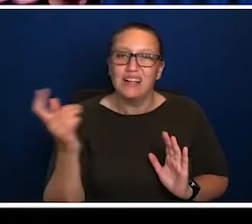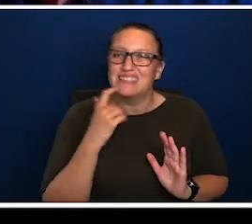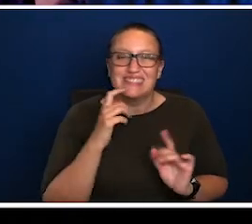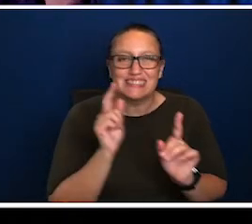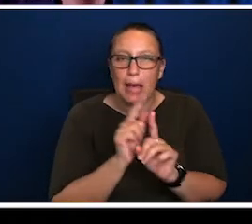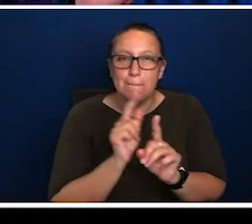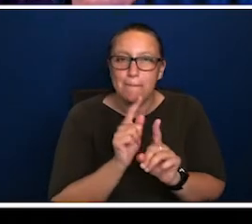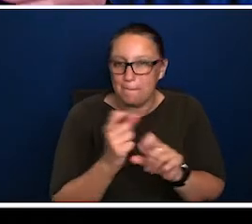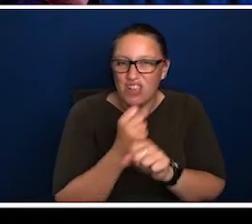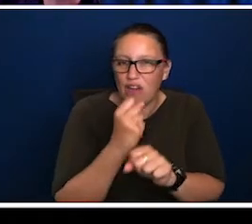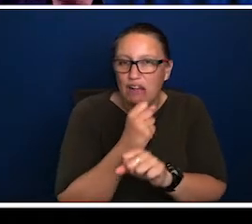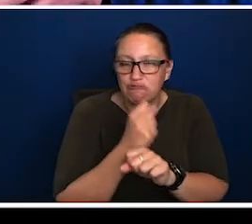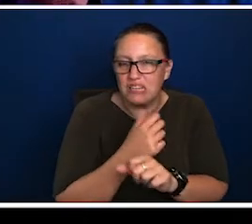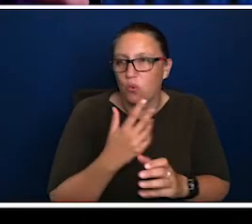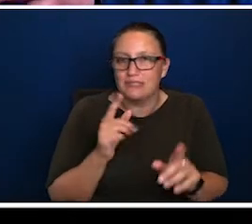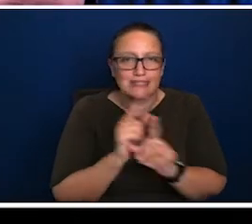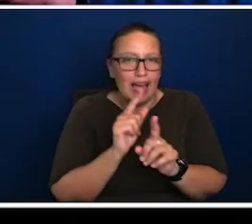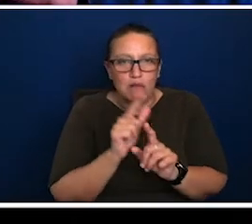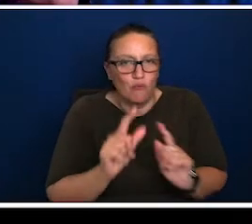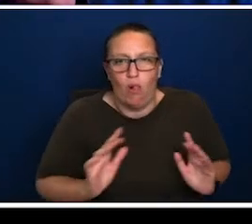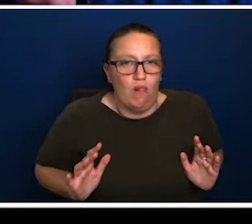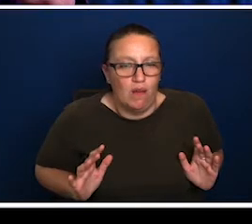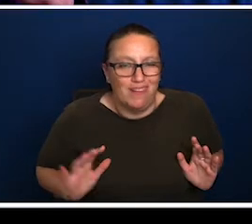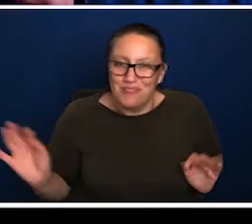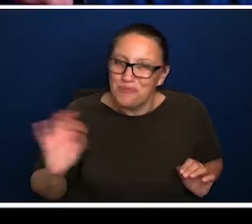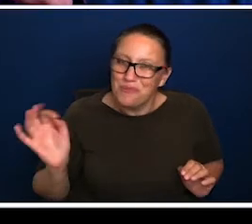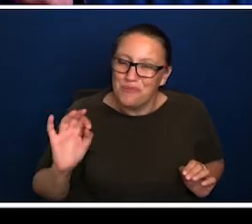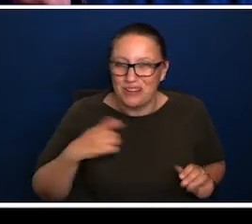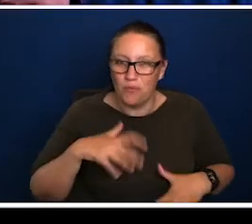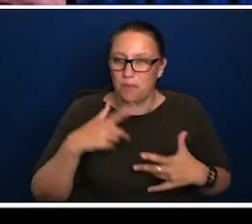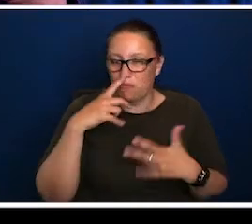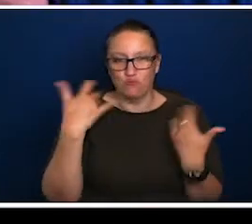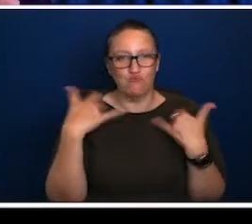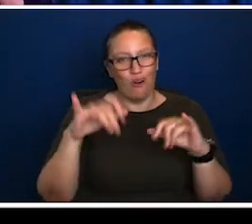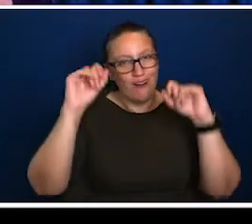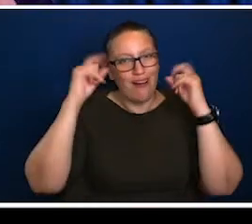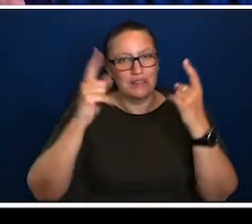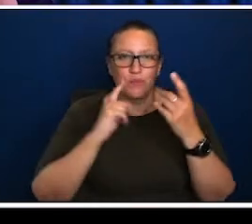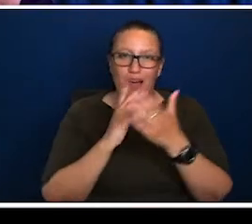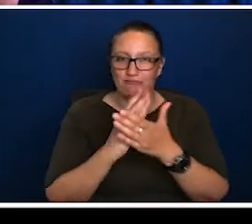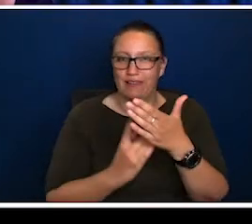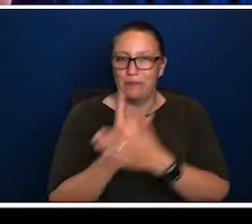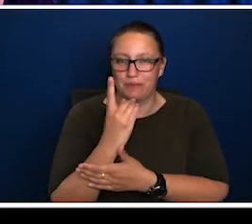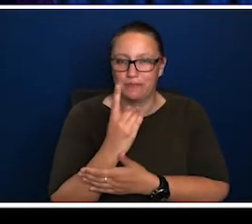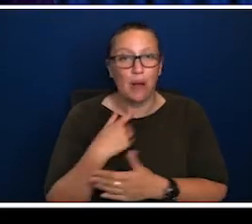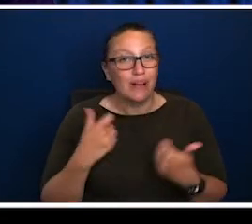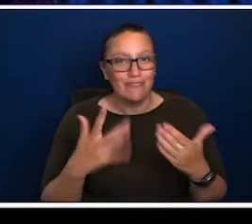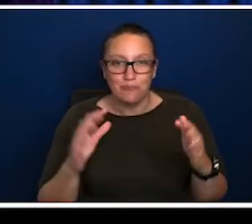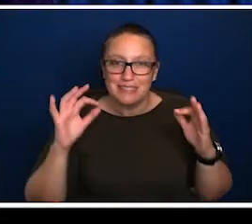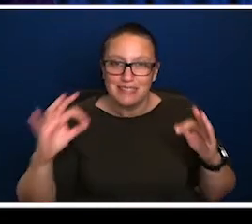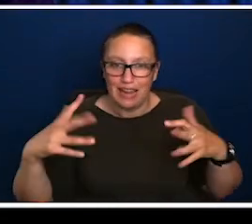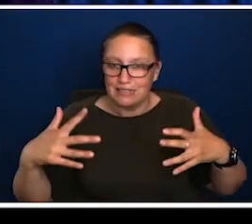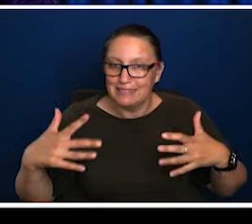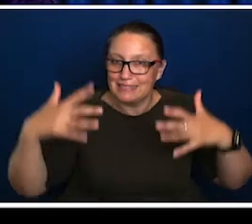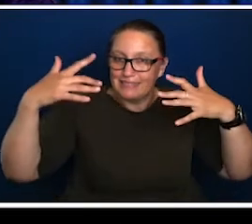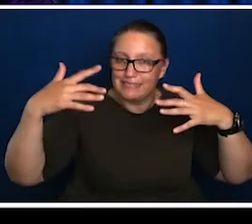a very, very once over easy assumption of what people do. And so, you know, let's, uh, I'll give you, I'll give